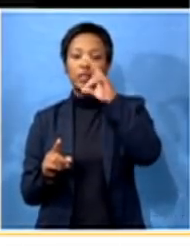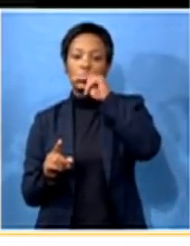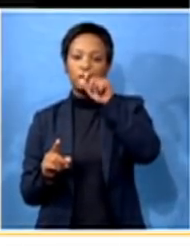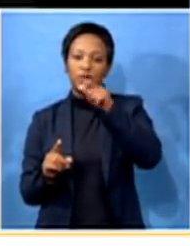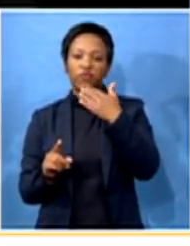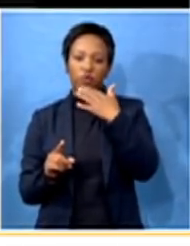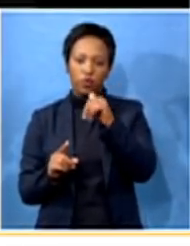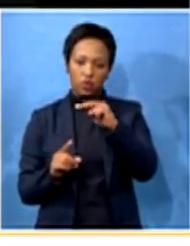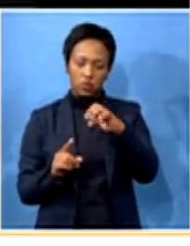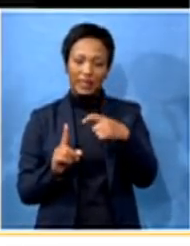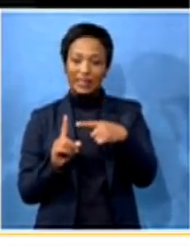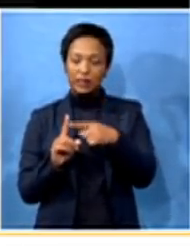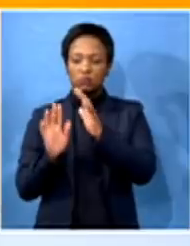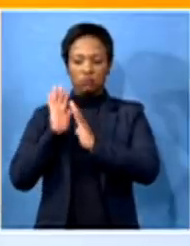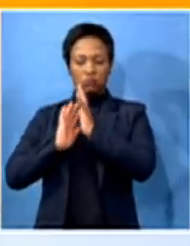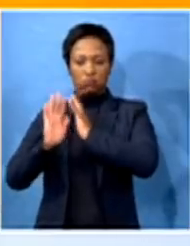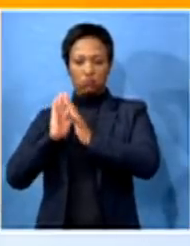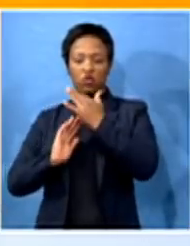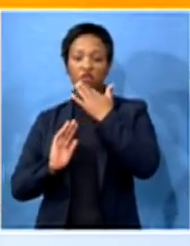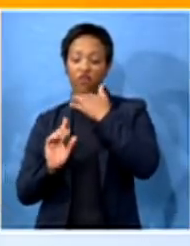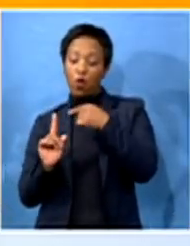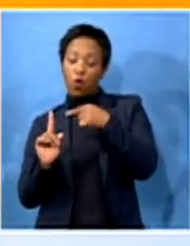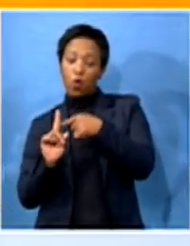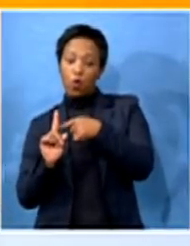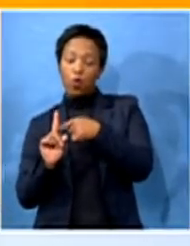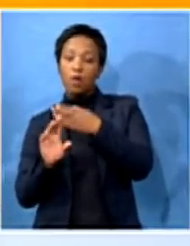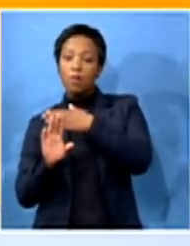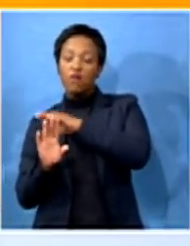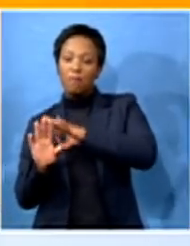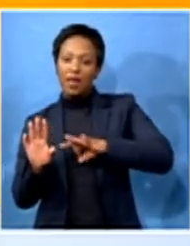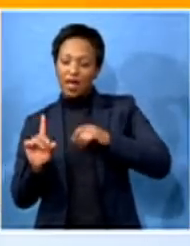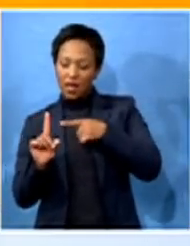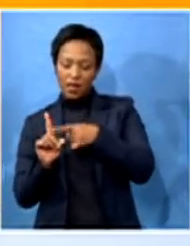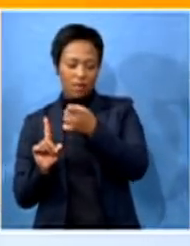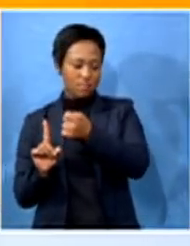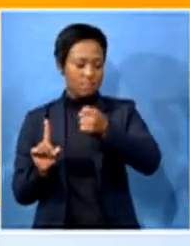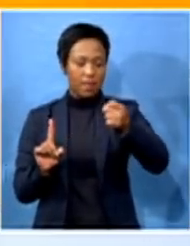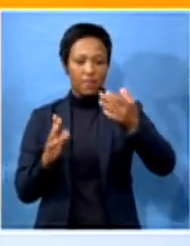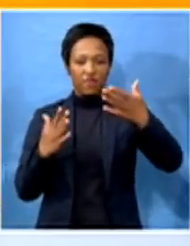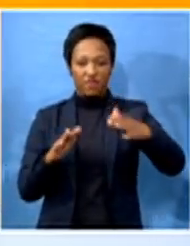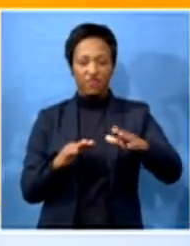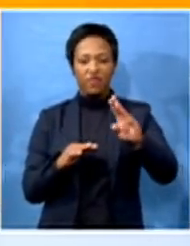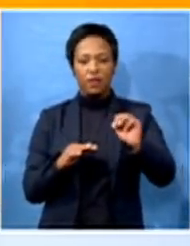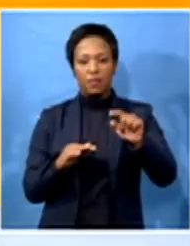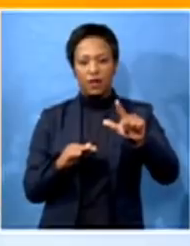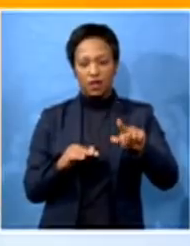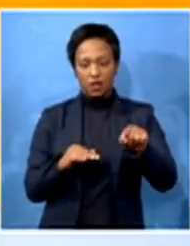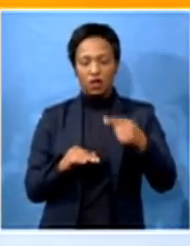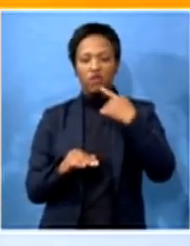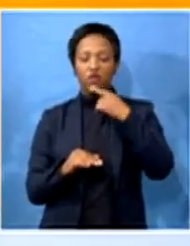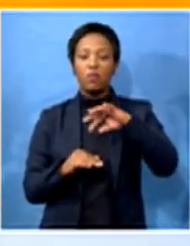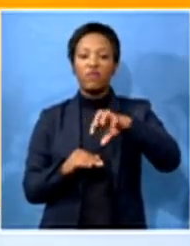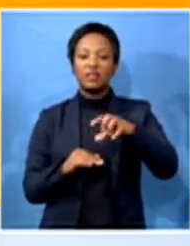talking to us about the redeployment of the former mayor of Etteguini Zandele Kumete to the provincial